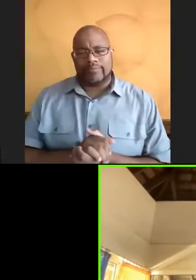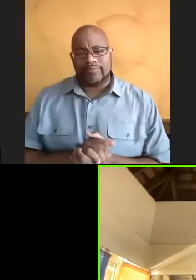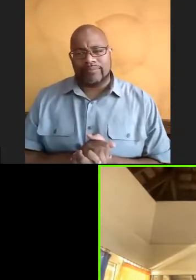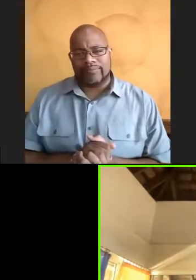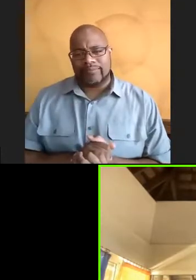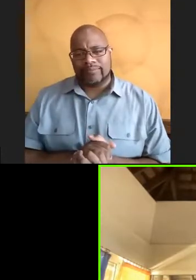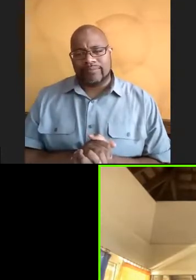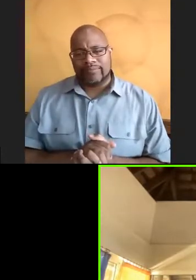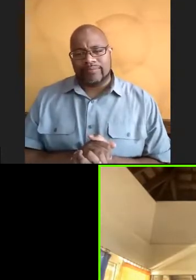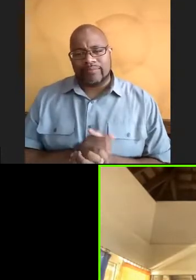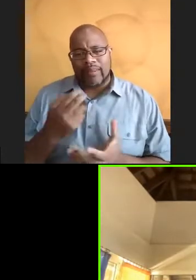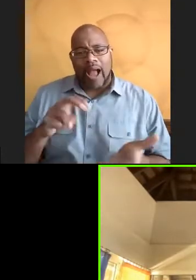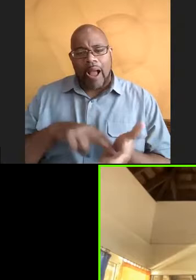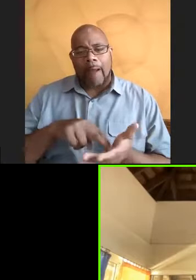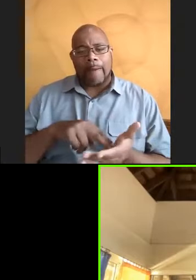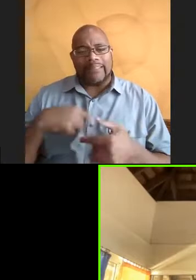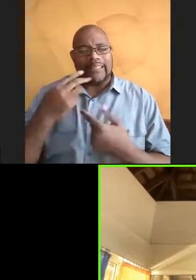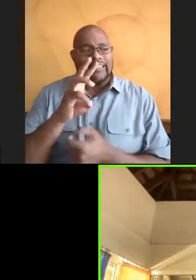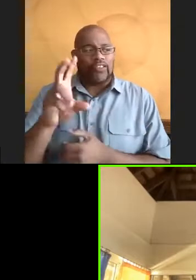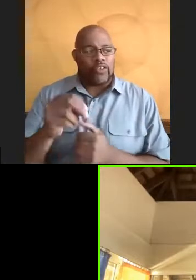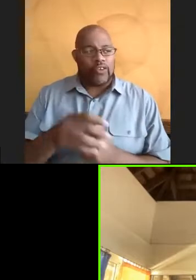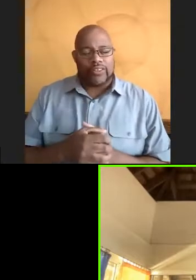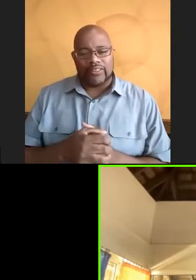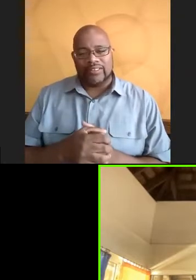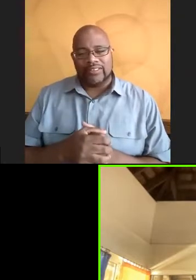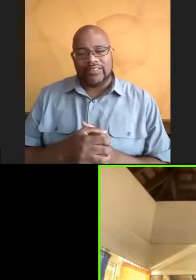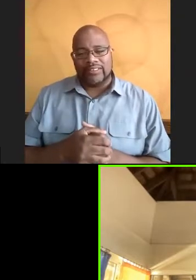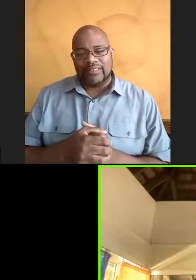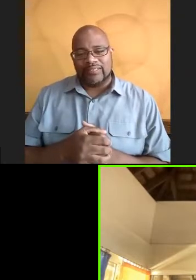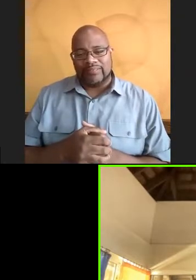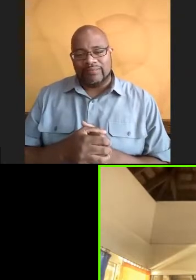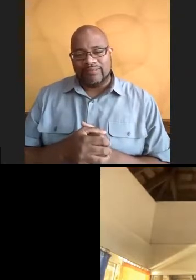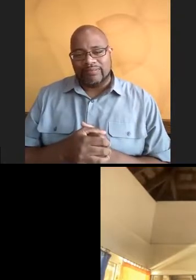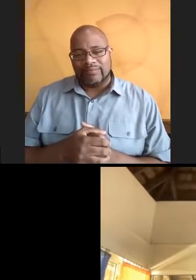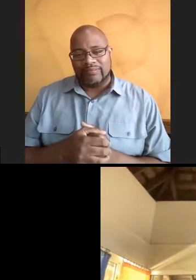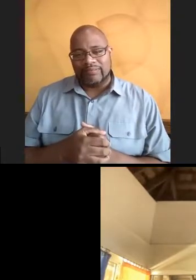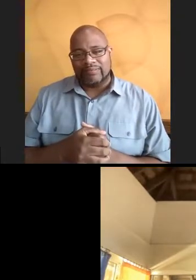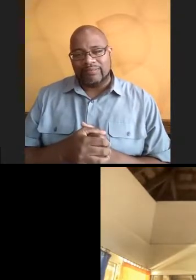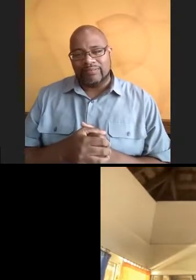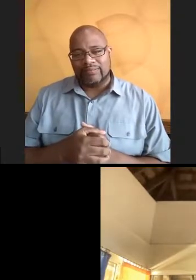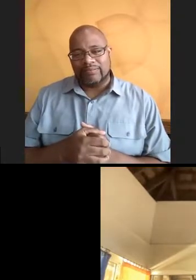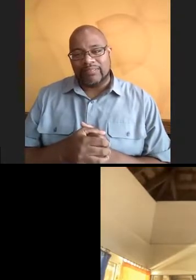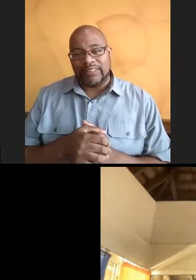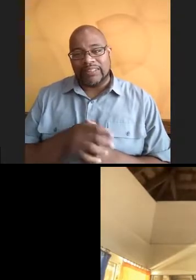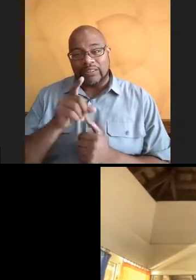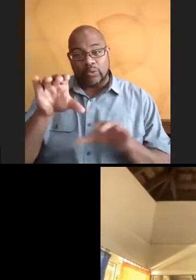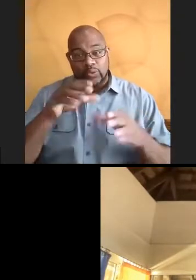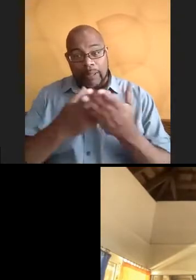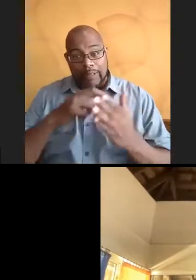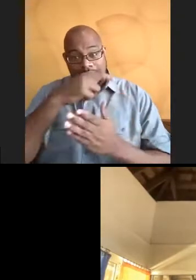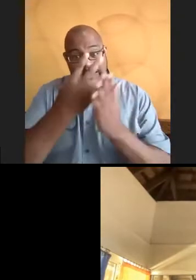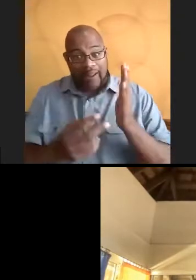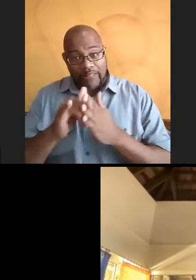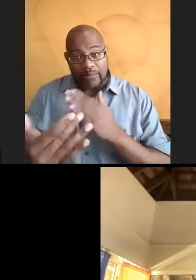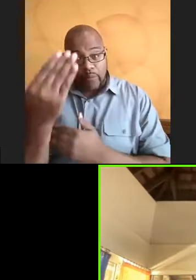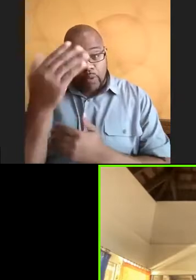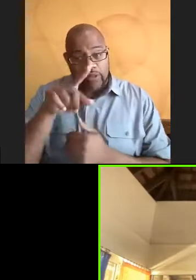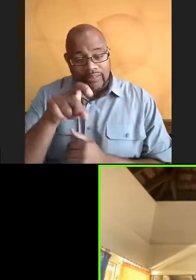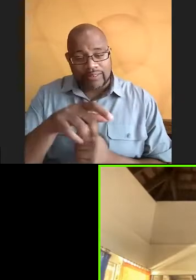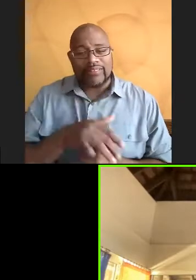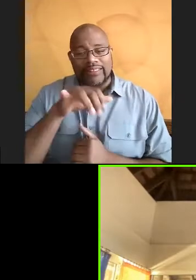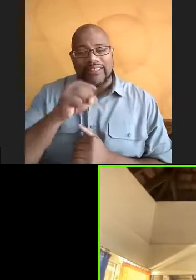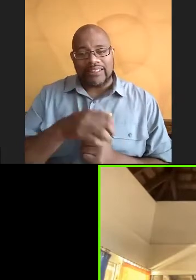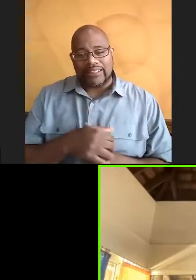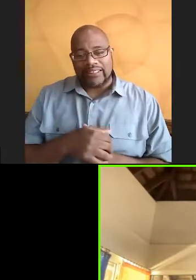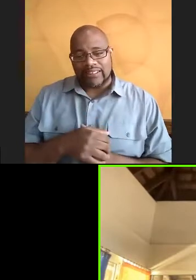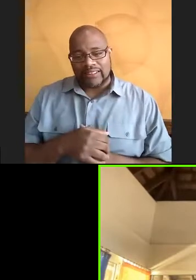I've been up since 6.30. So it's been a pretty long day so far. Wow. Did you guys do some diving this morning? Yeah. So we are,